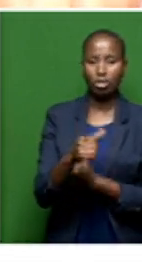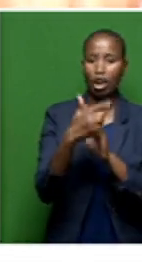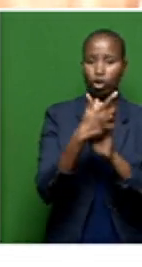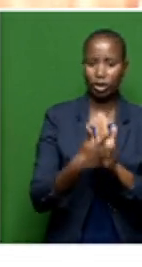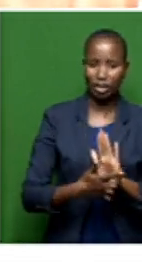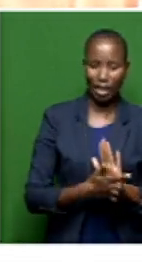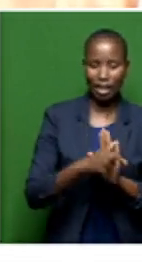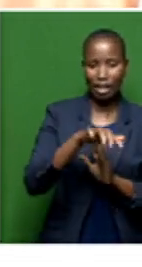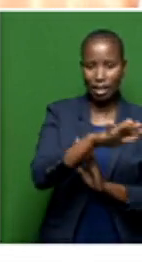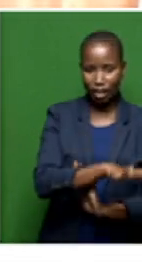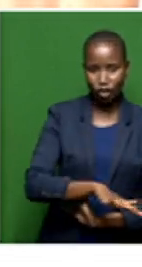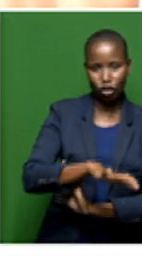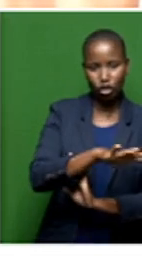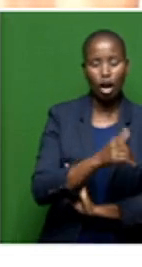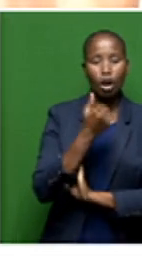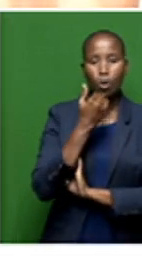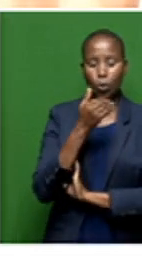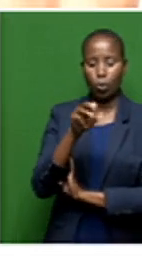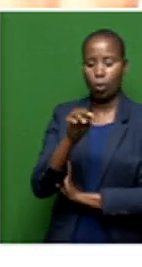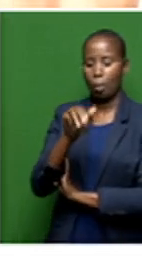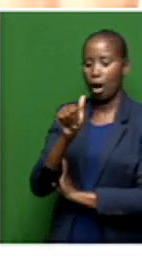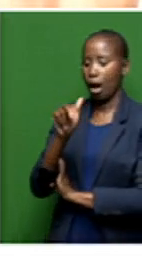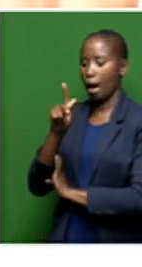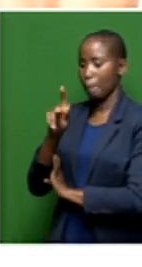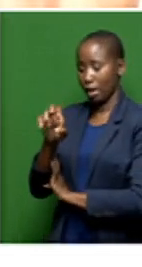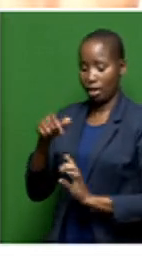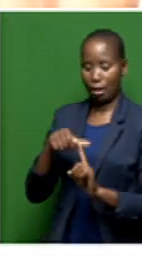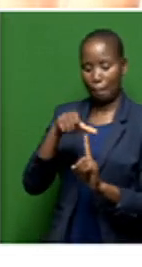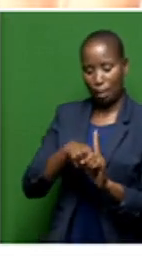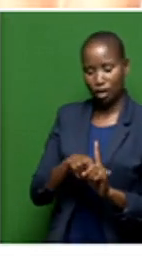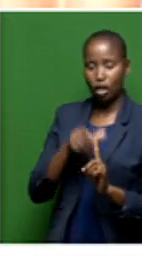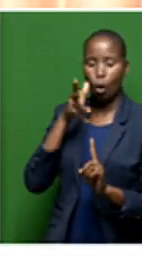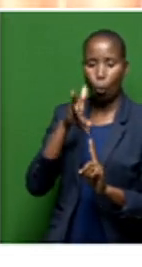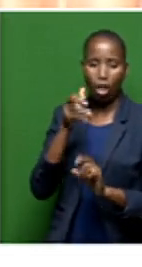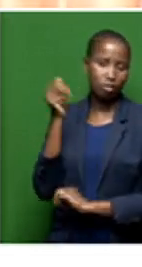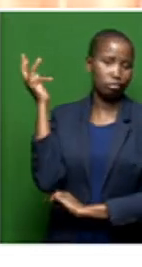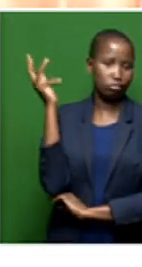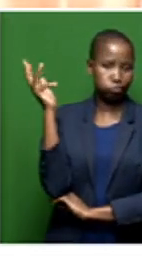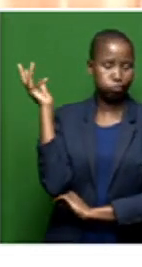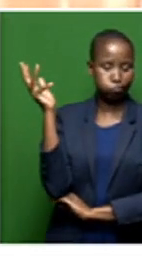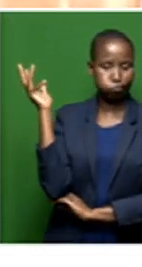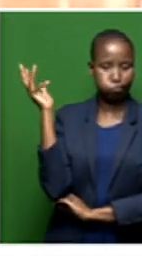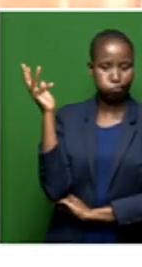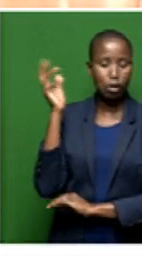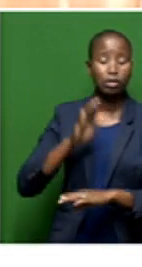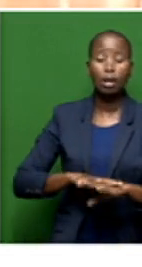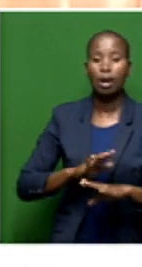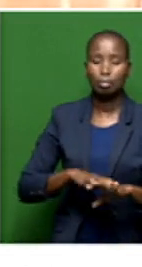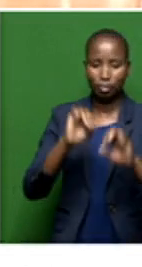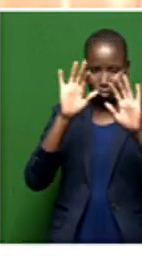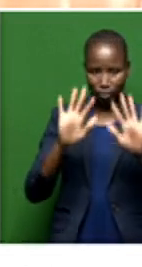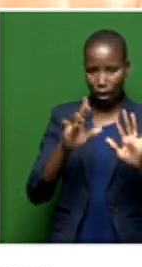where the Northwest Premier Bushimape is expected to give his maiden state of the province address at 10 o'clock.